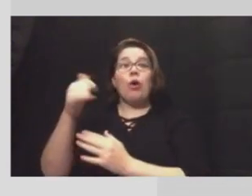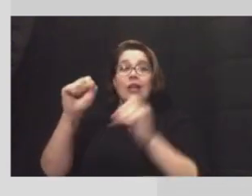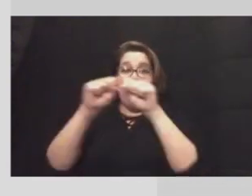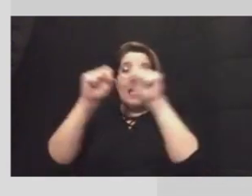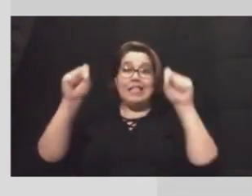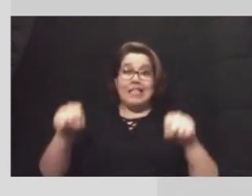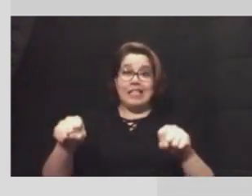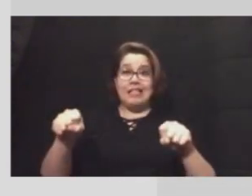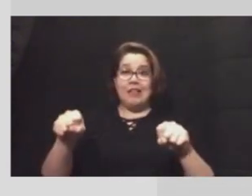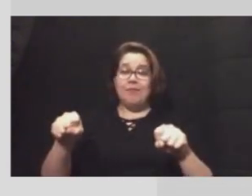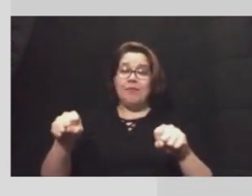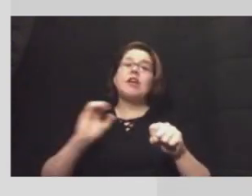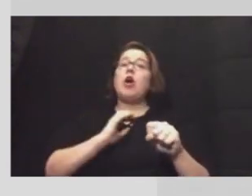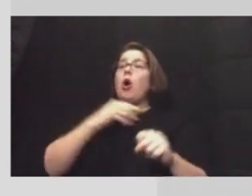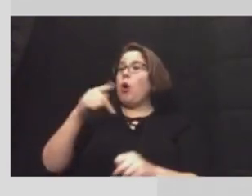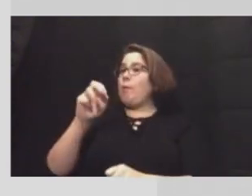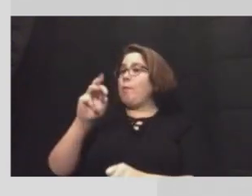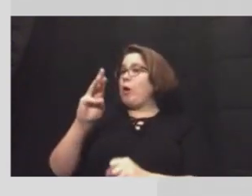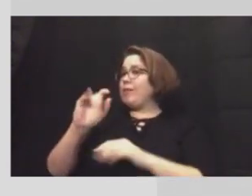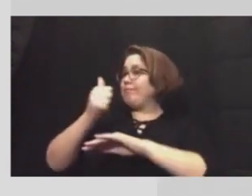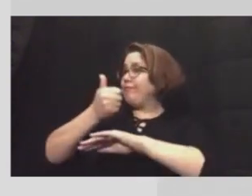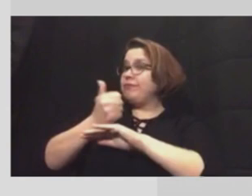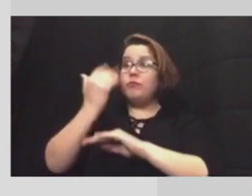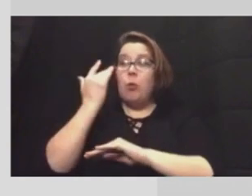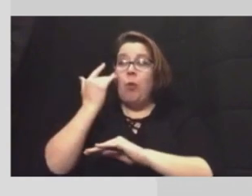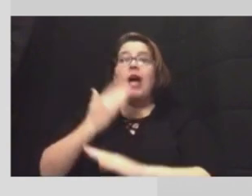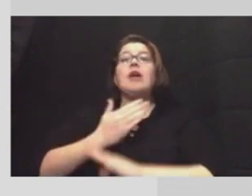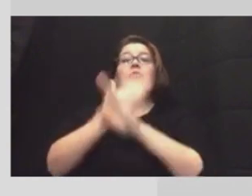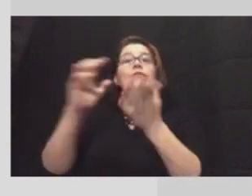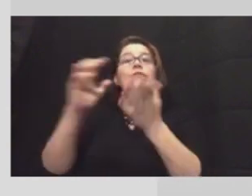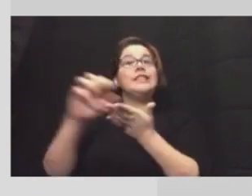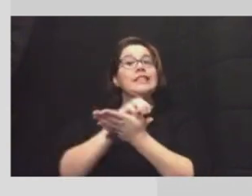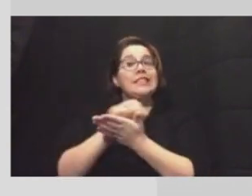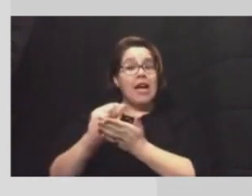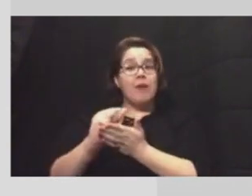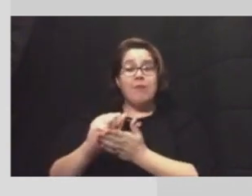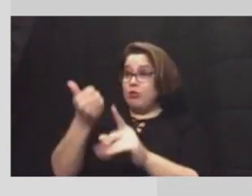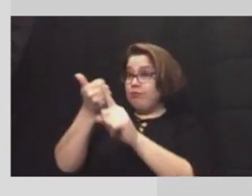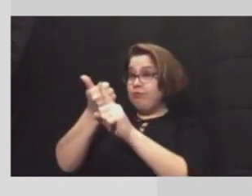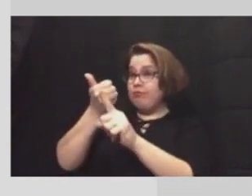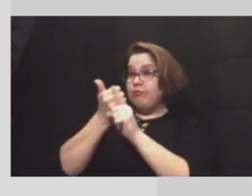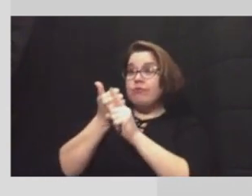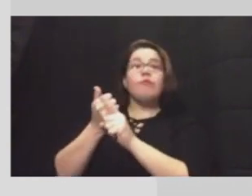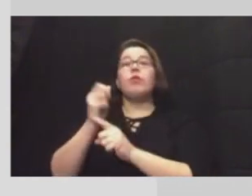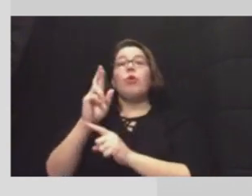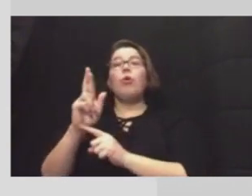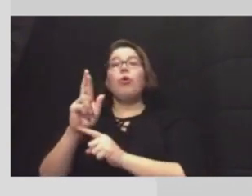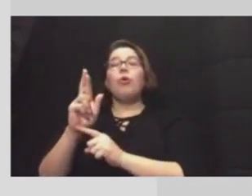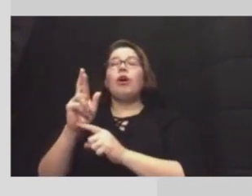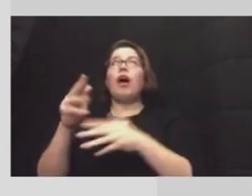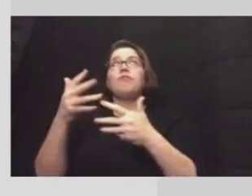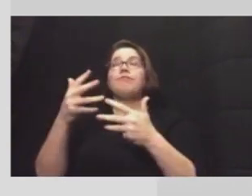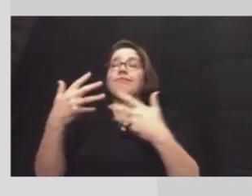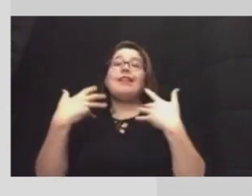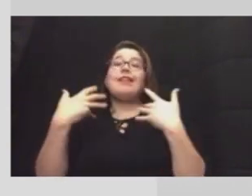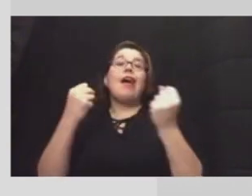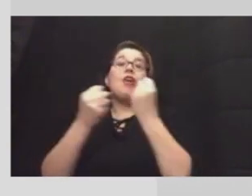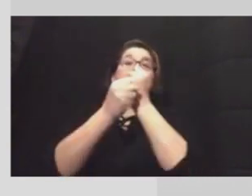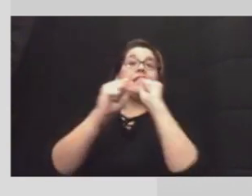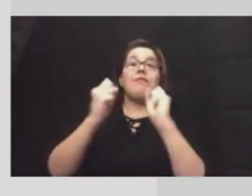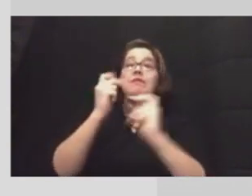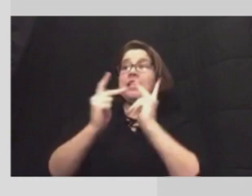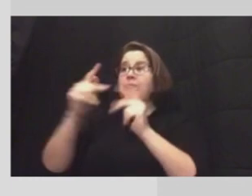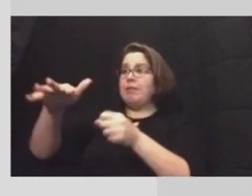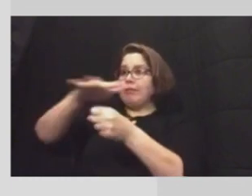Our permitting is in place to prevent any damage to you or damage to the health and safety of those